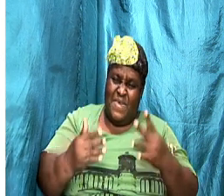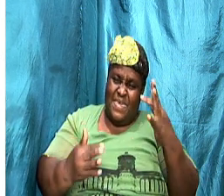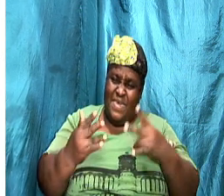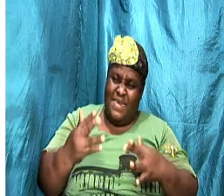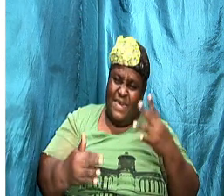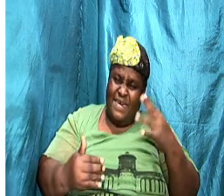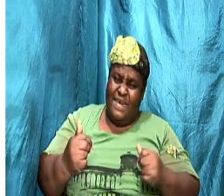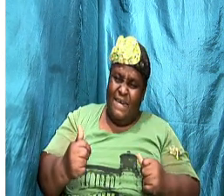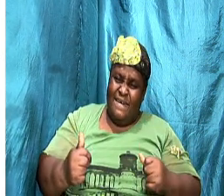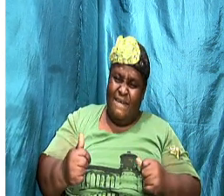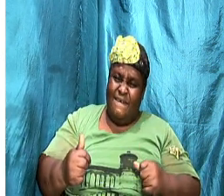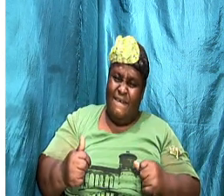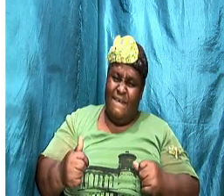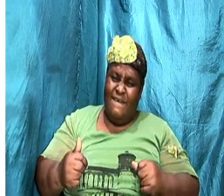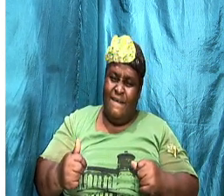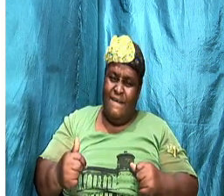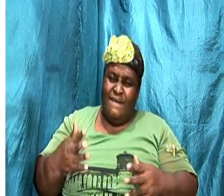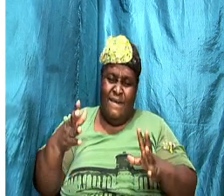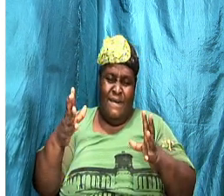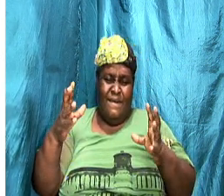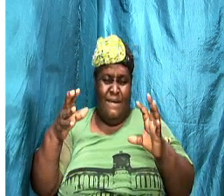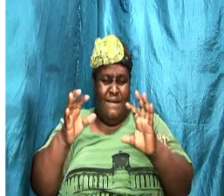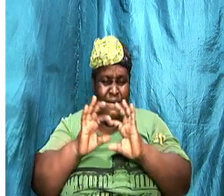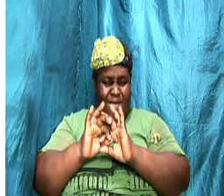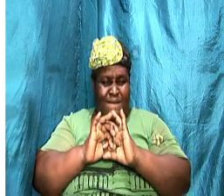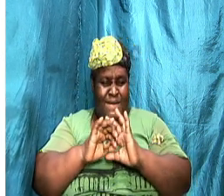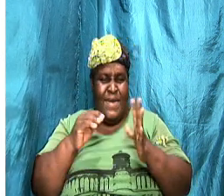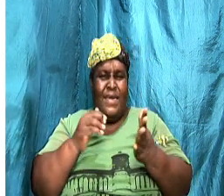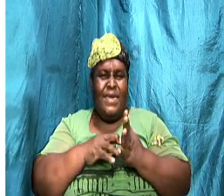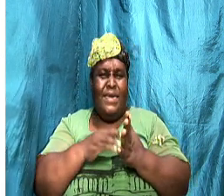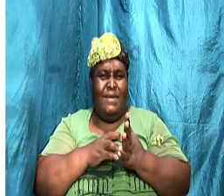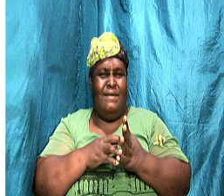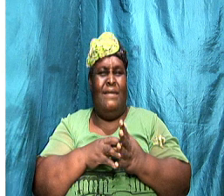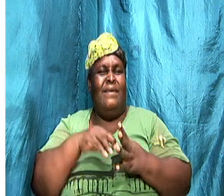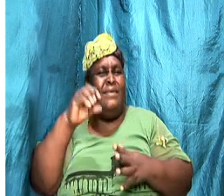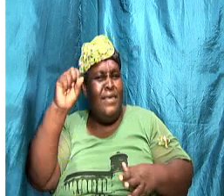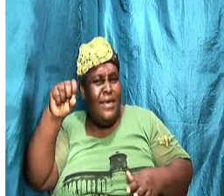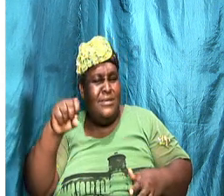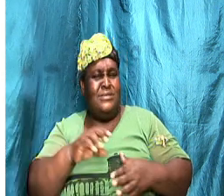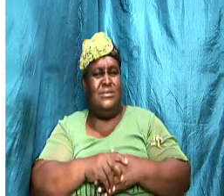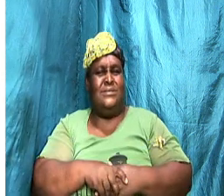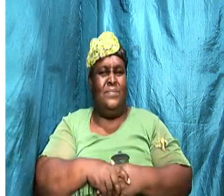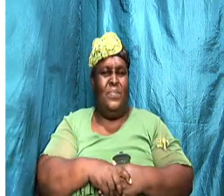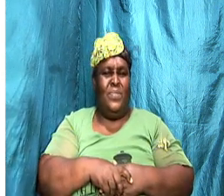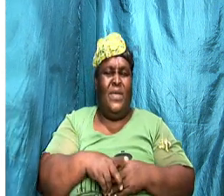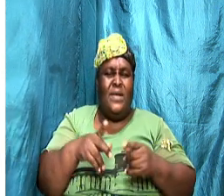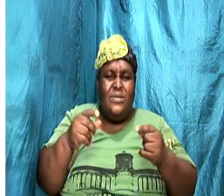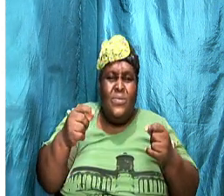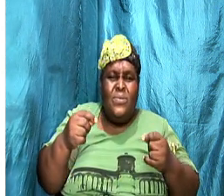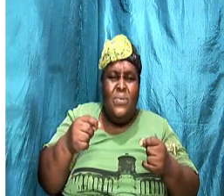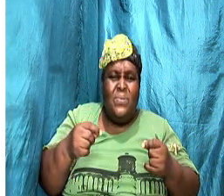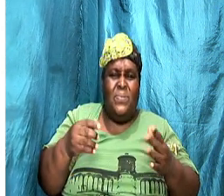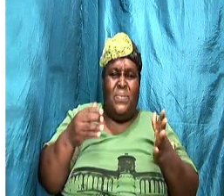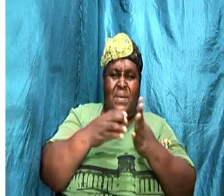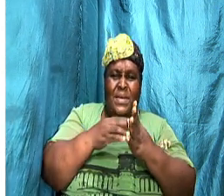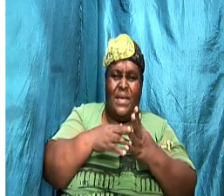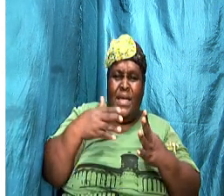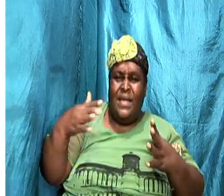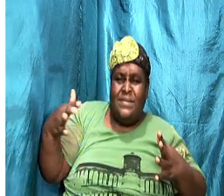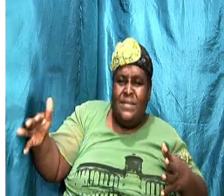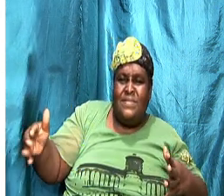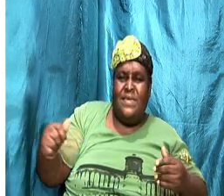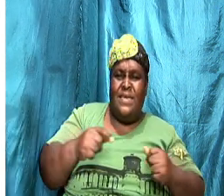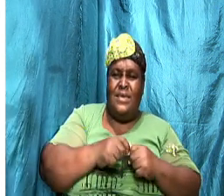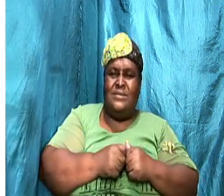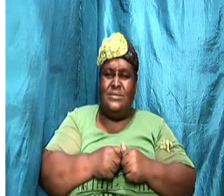we need to get back to the things that we did earlier on when we were in courtship and a lot of the time this thing break down